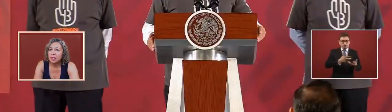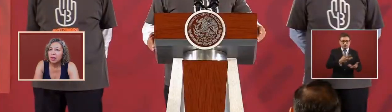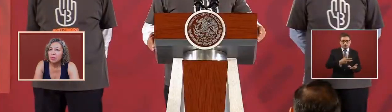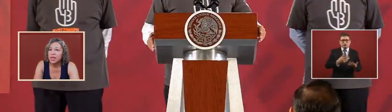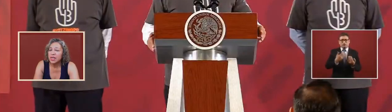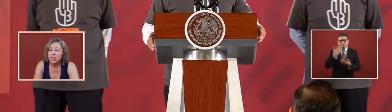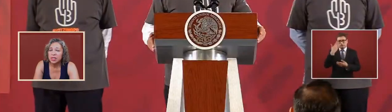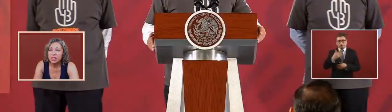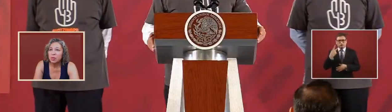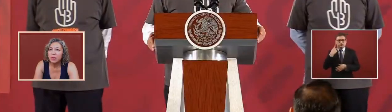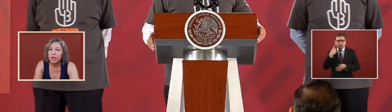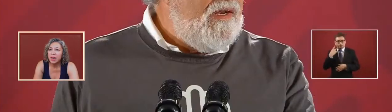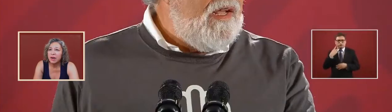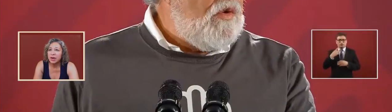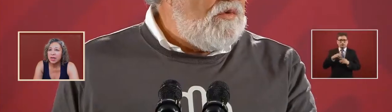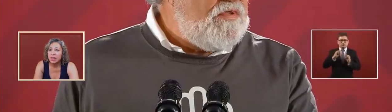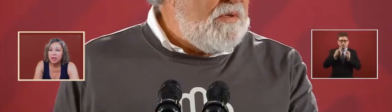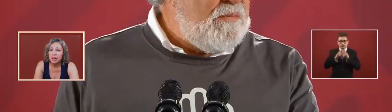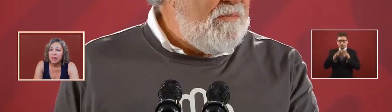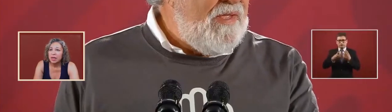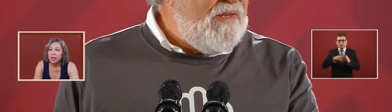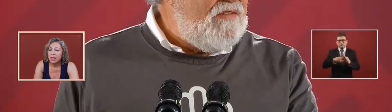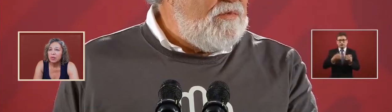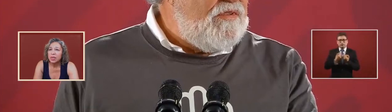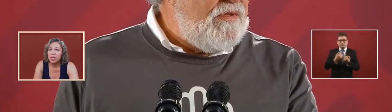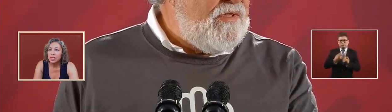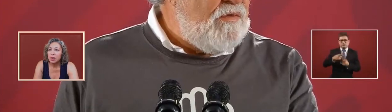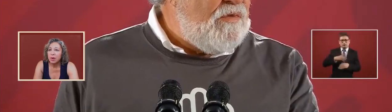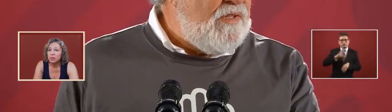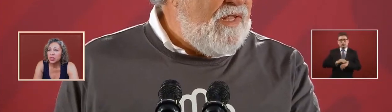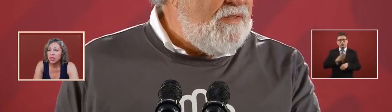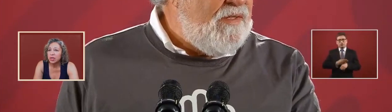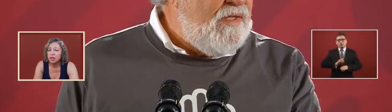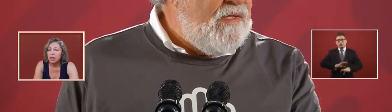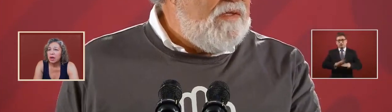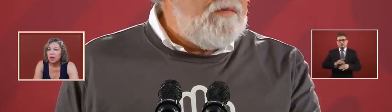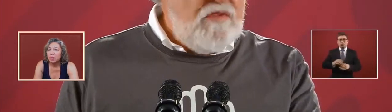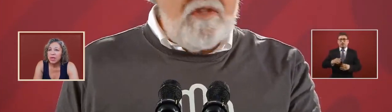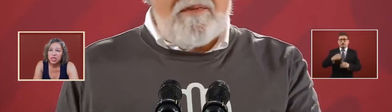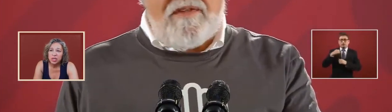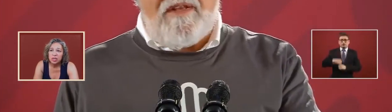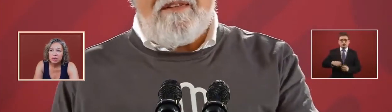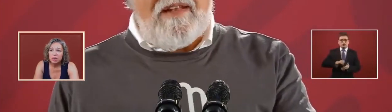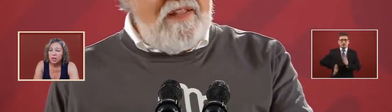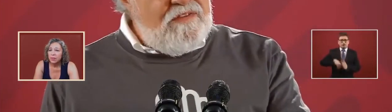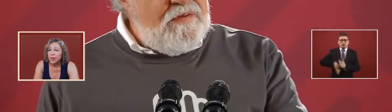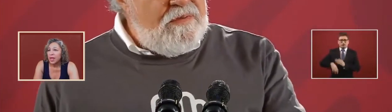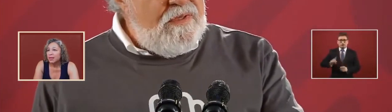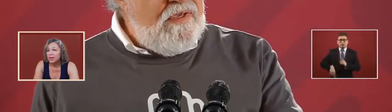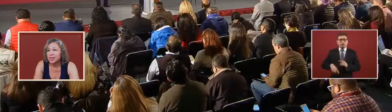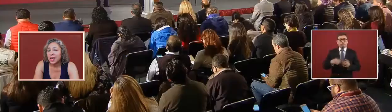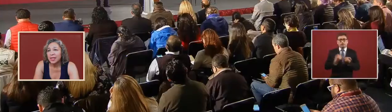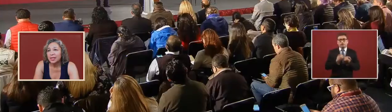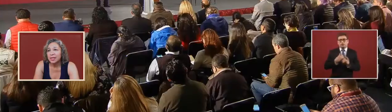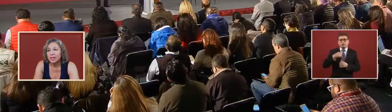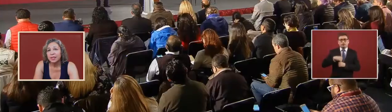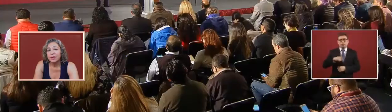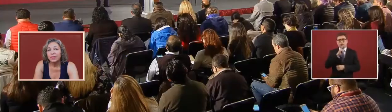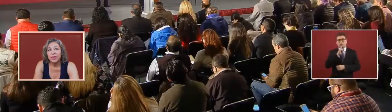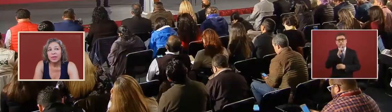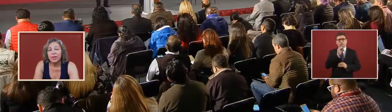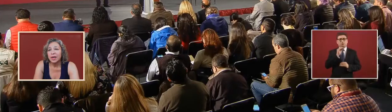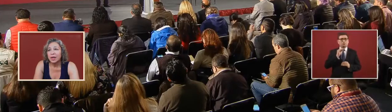culminations that we've inherited with this corruption omissions and the silence